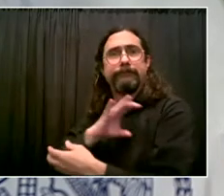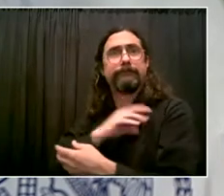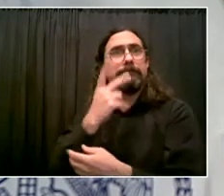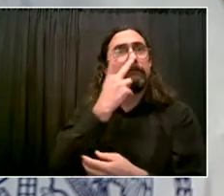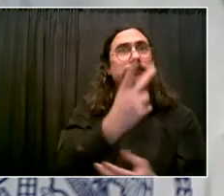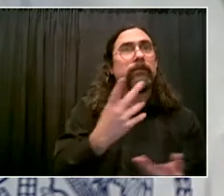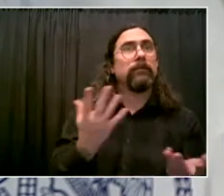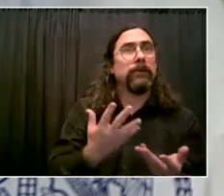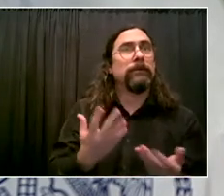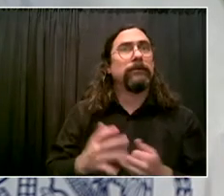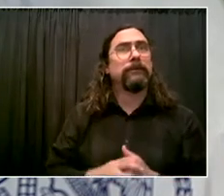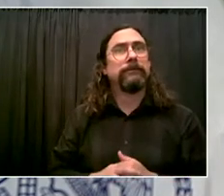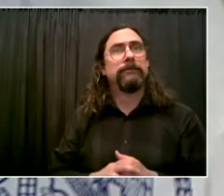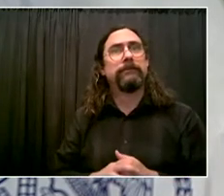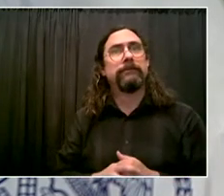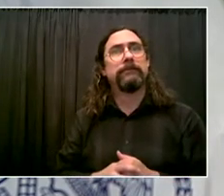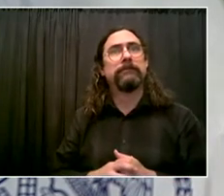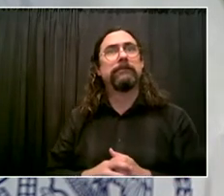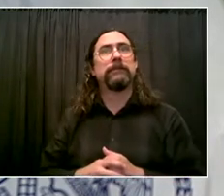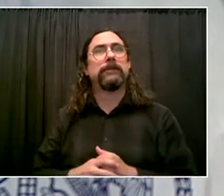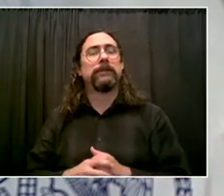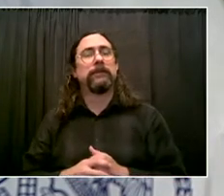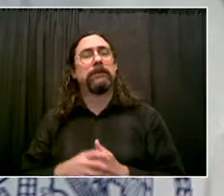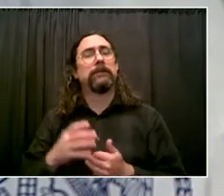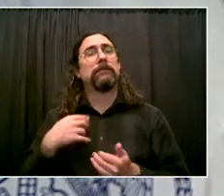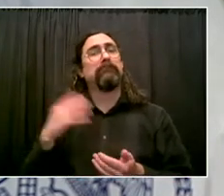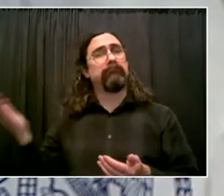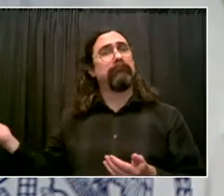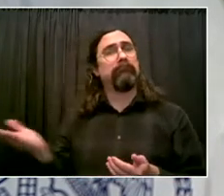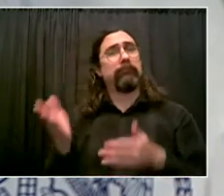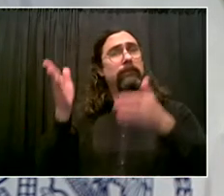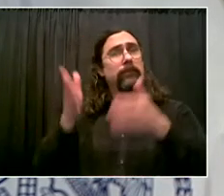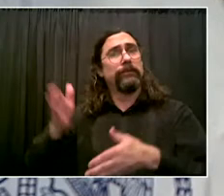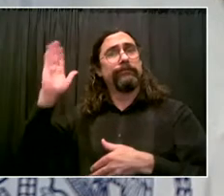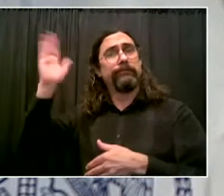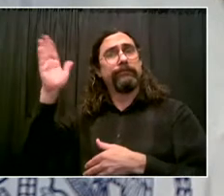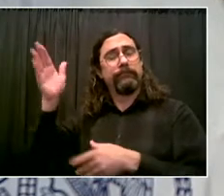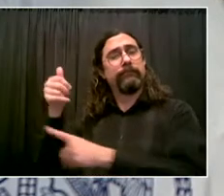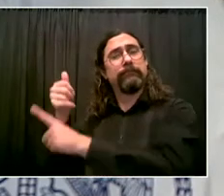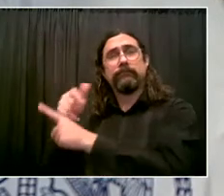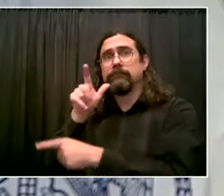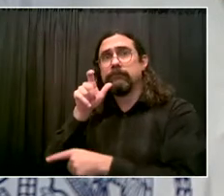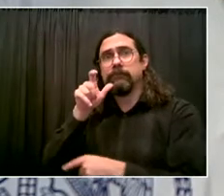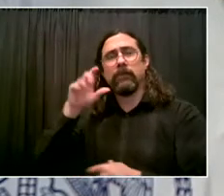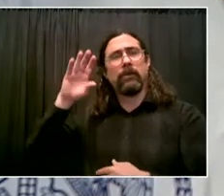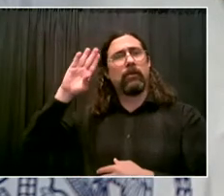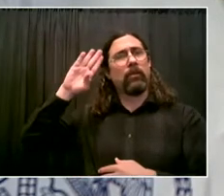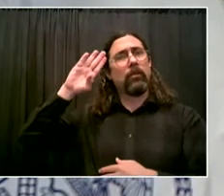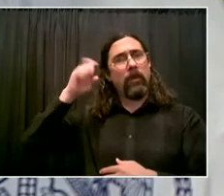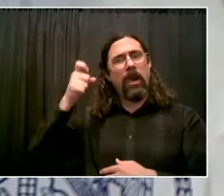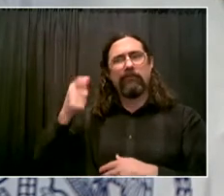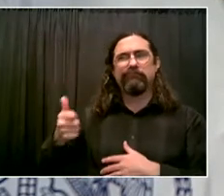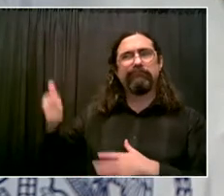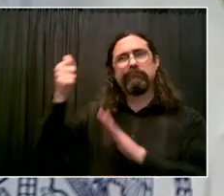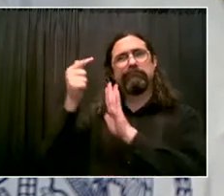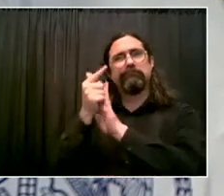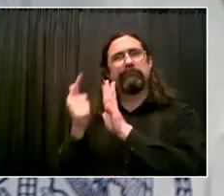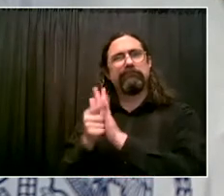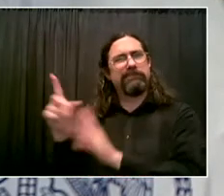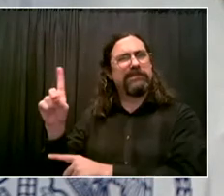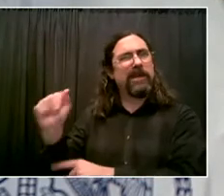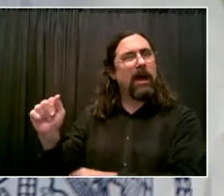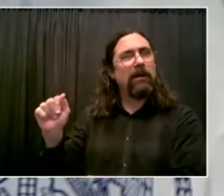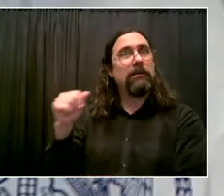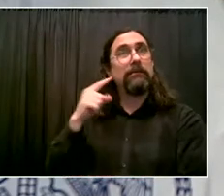believes in safety and believes those two ideas have to go together and can go together. She's proven it in the work she does with her extraordinary